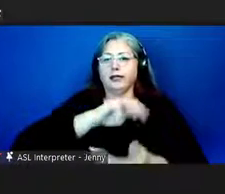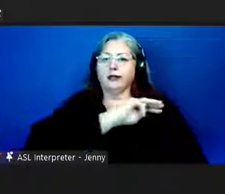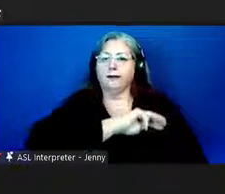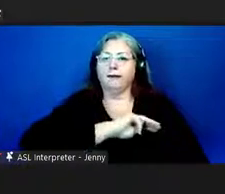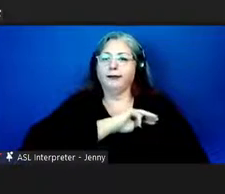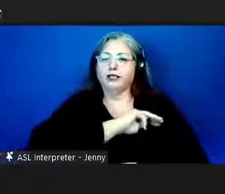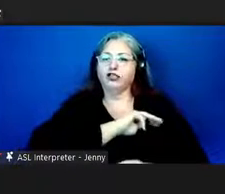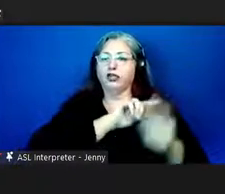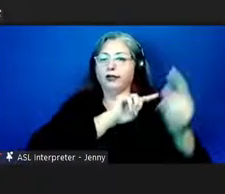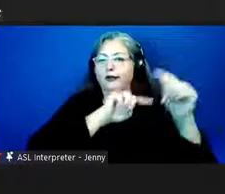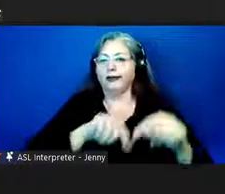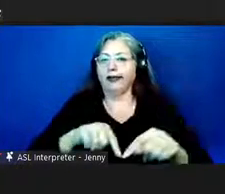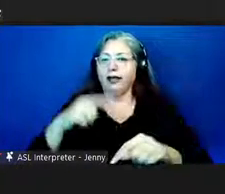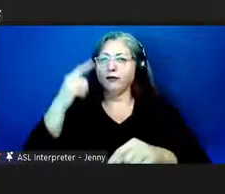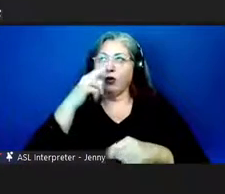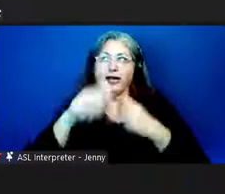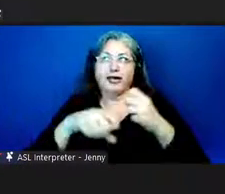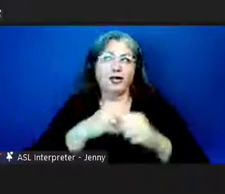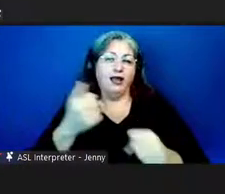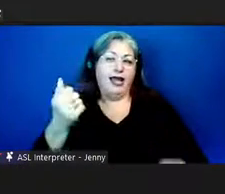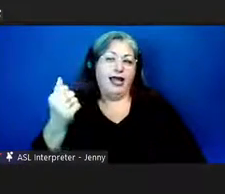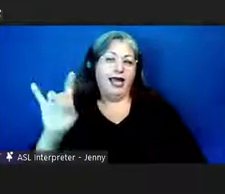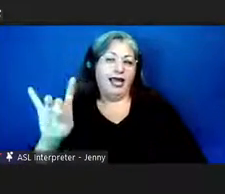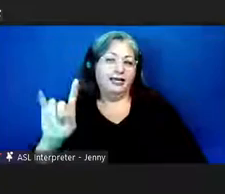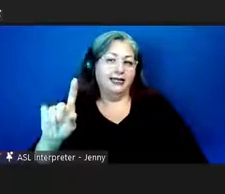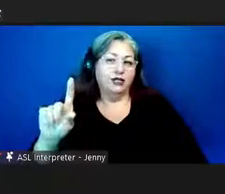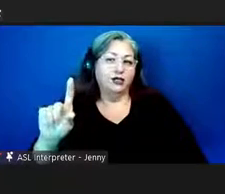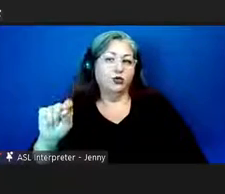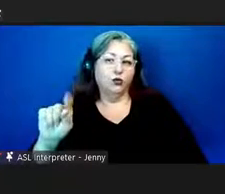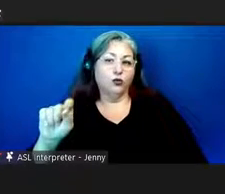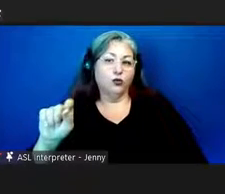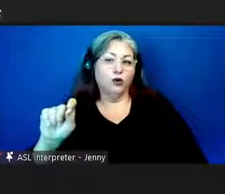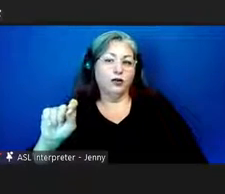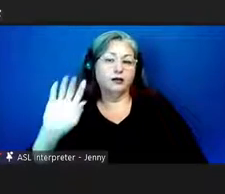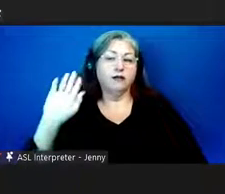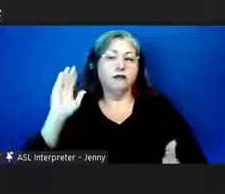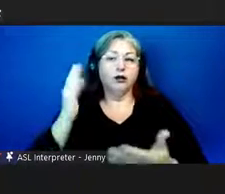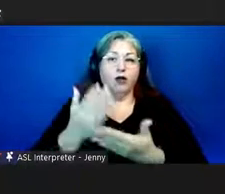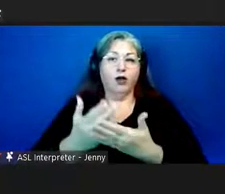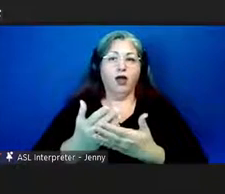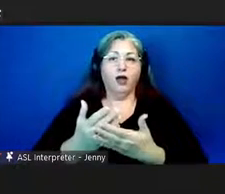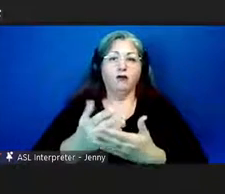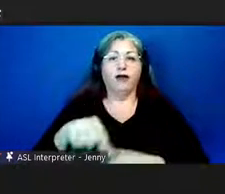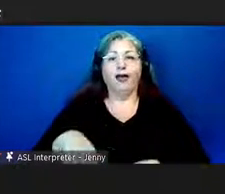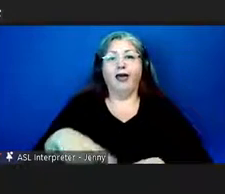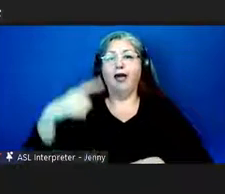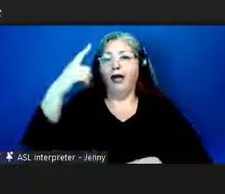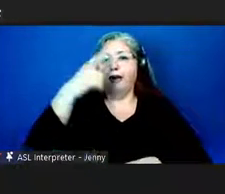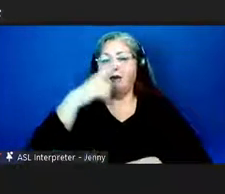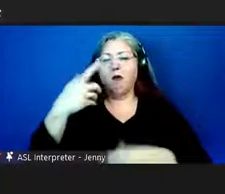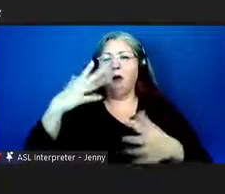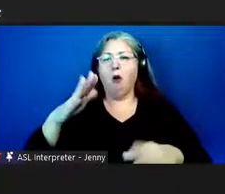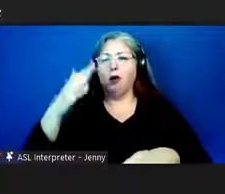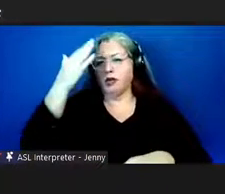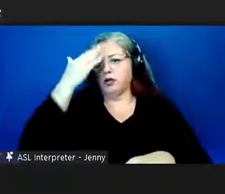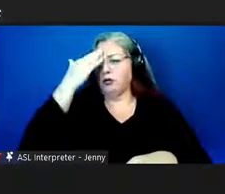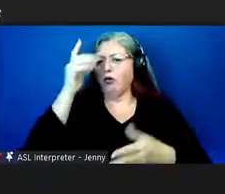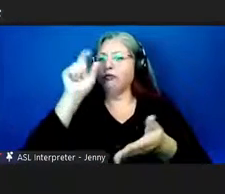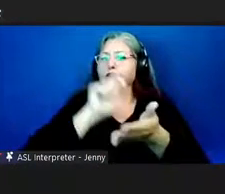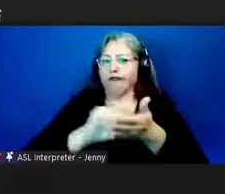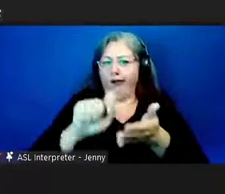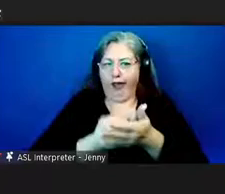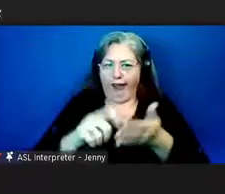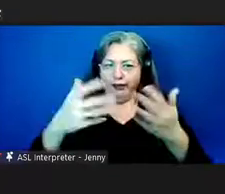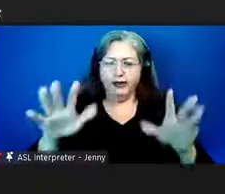came to hawaii in 1820 our people knew about writing they